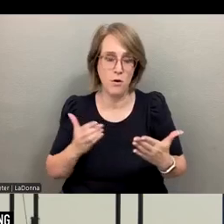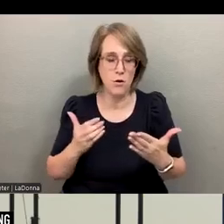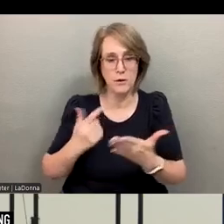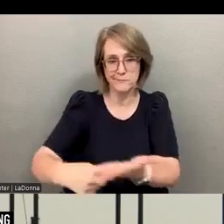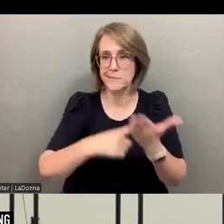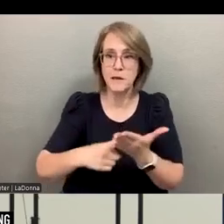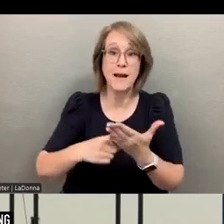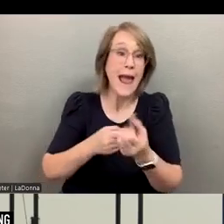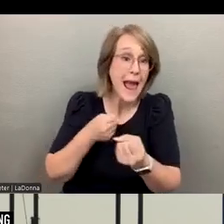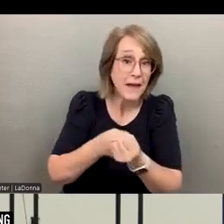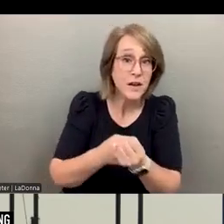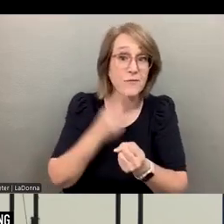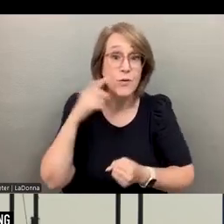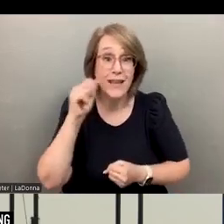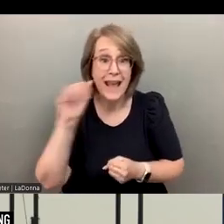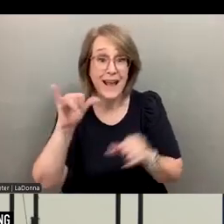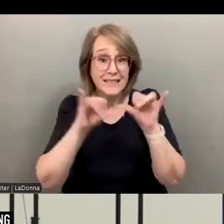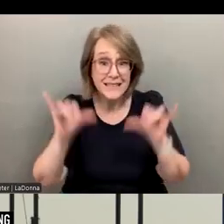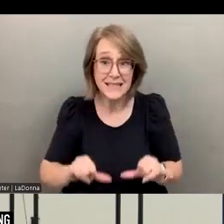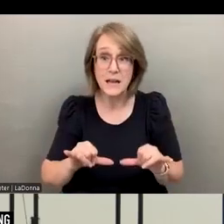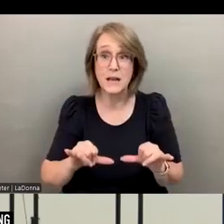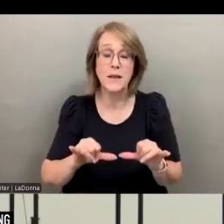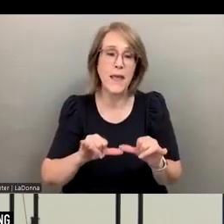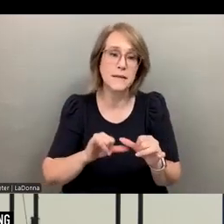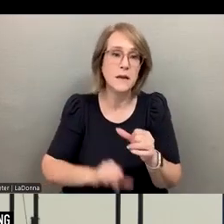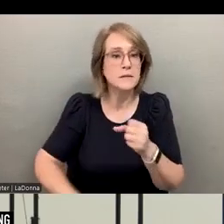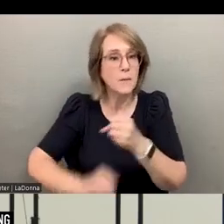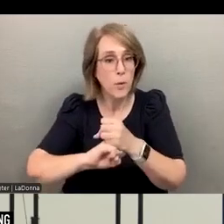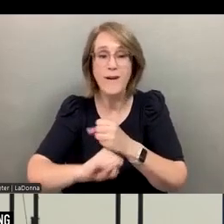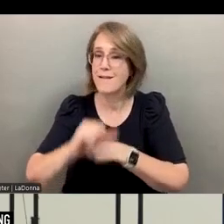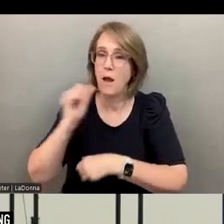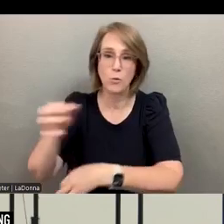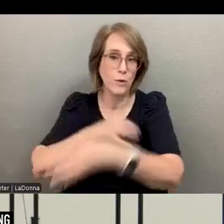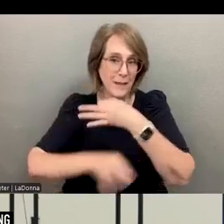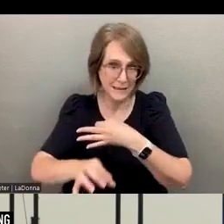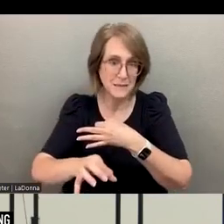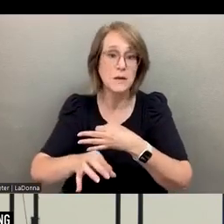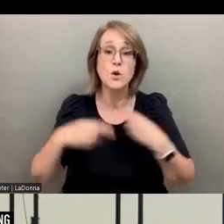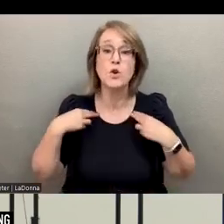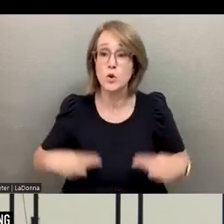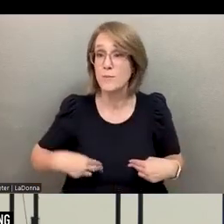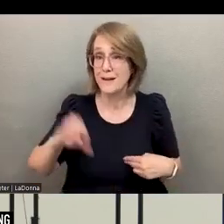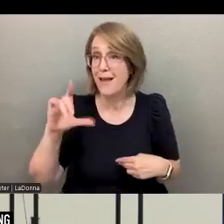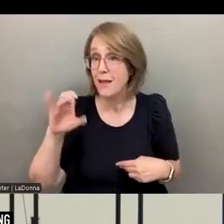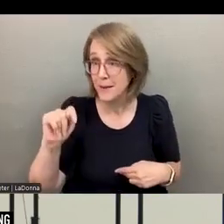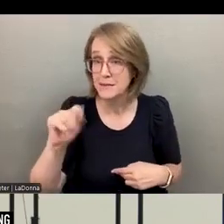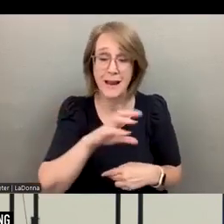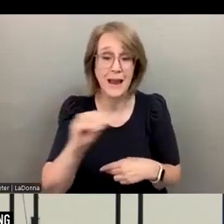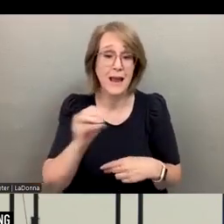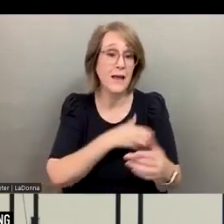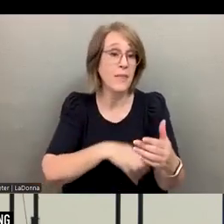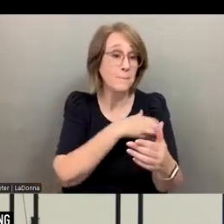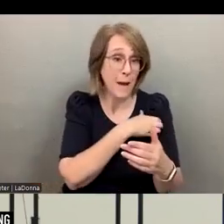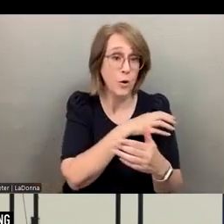Let's advocate for AI systems that complement rather than replace the human element, and the power of